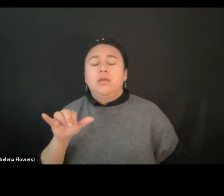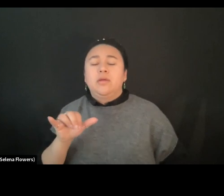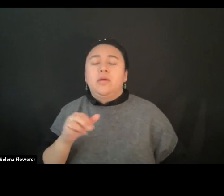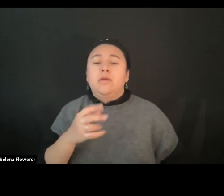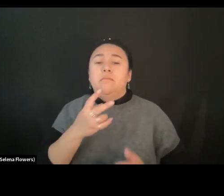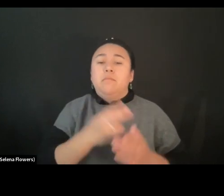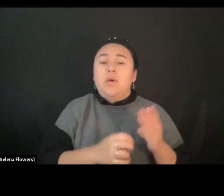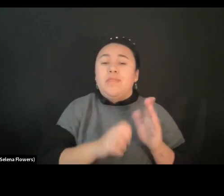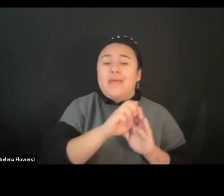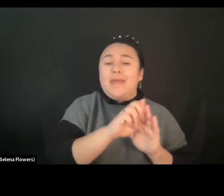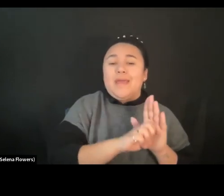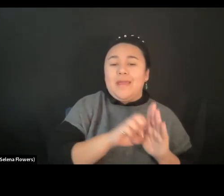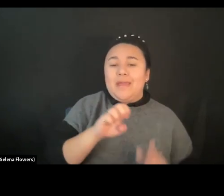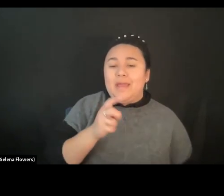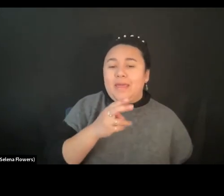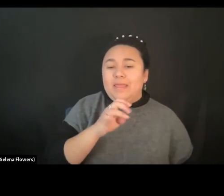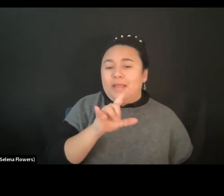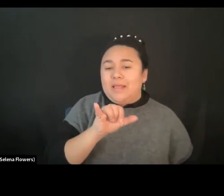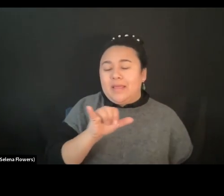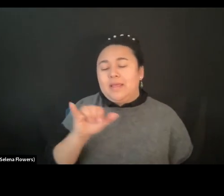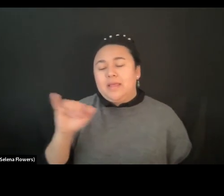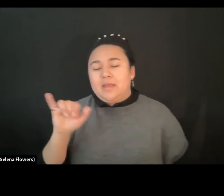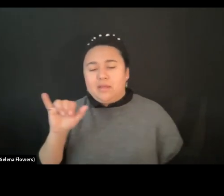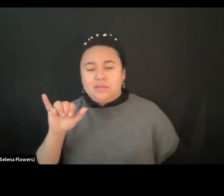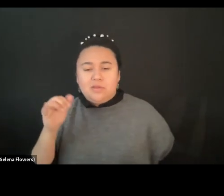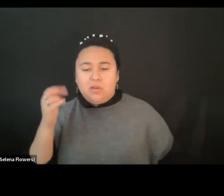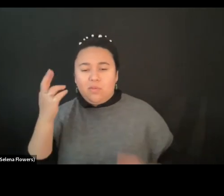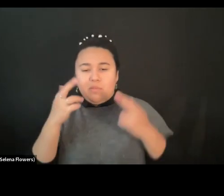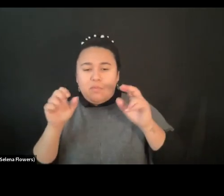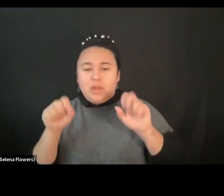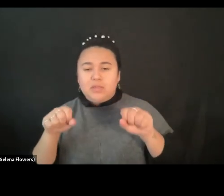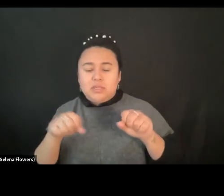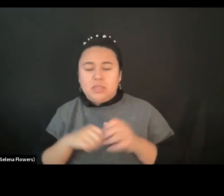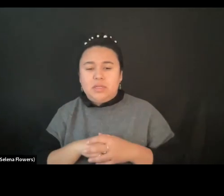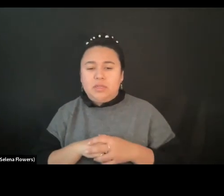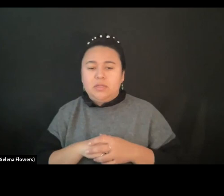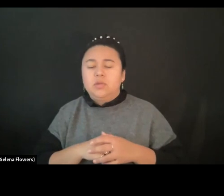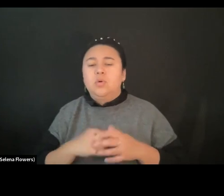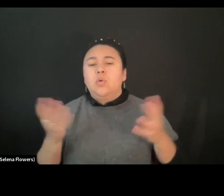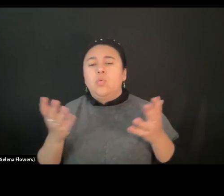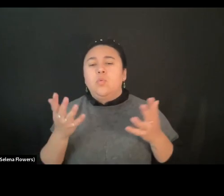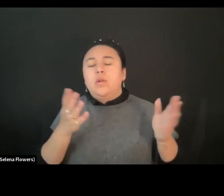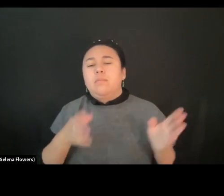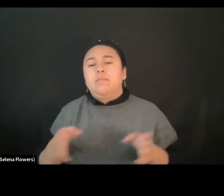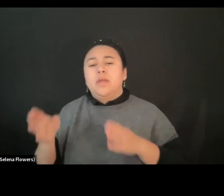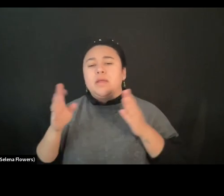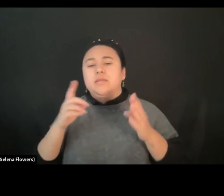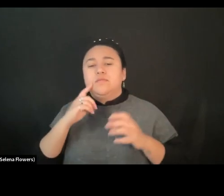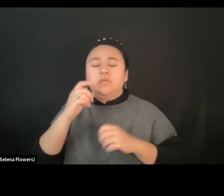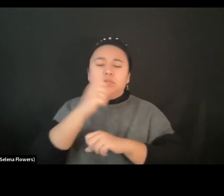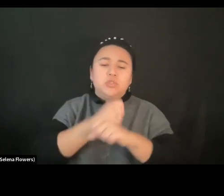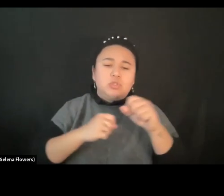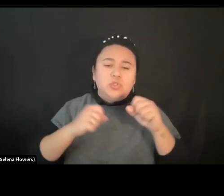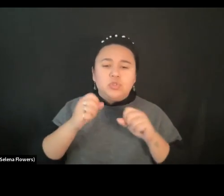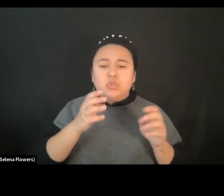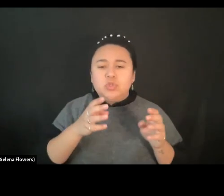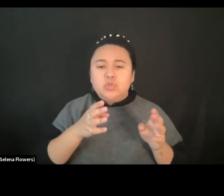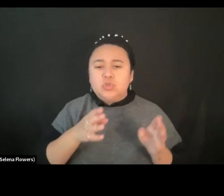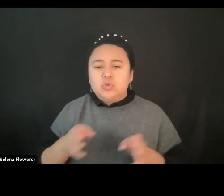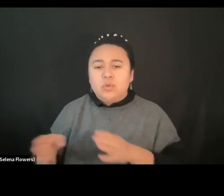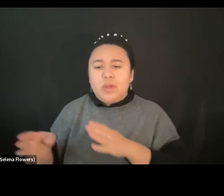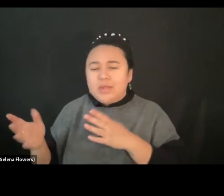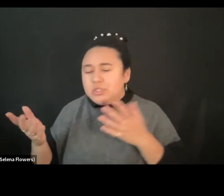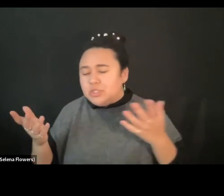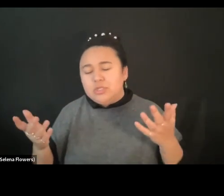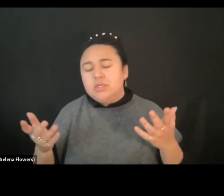would say my next question would be, what are some plans and strategies, if it's not too early to ask, you know, I'm very curious to